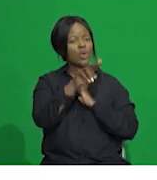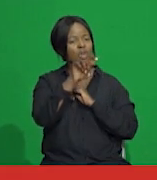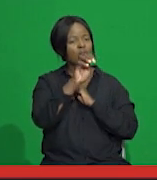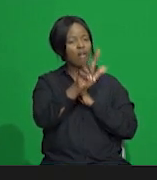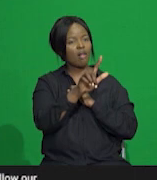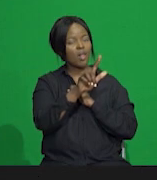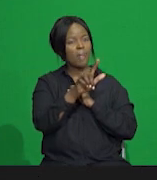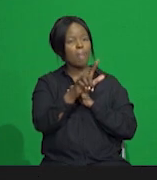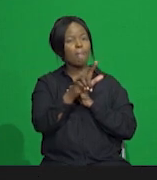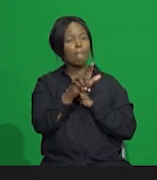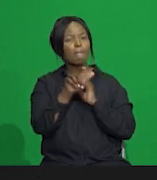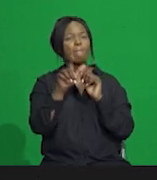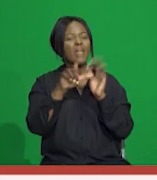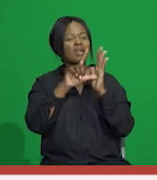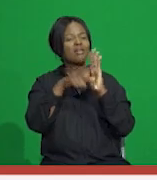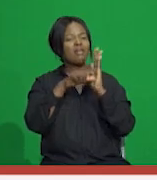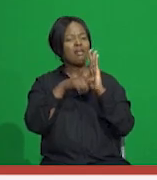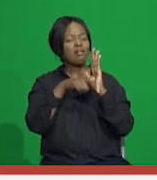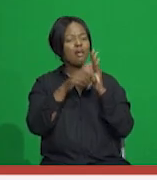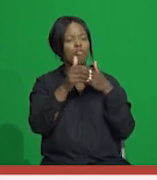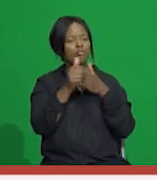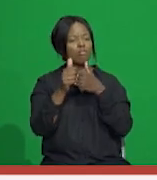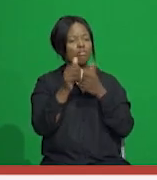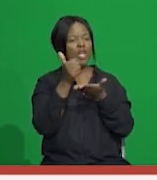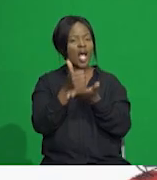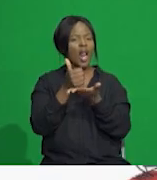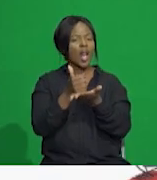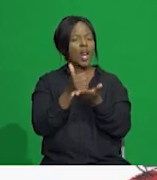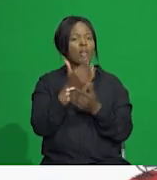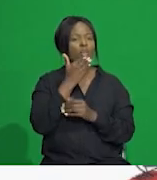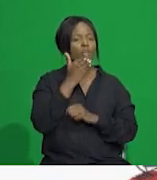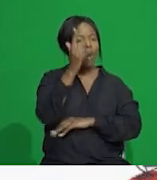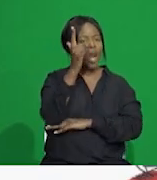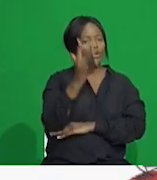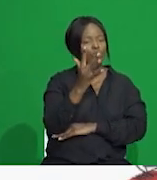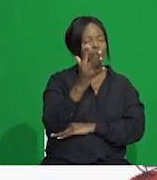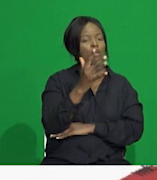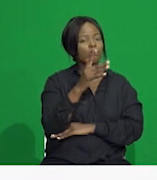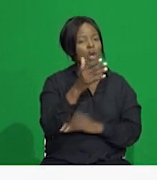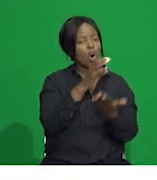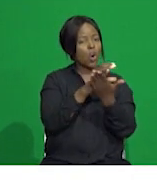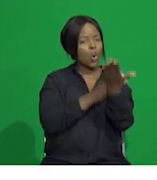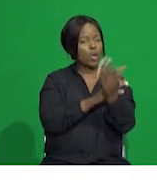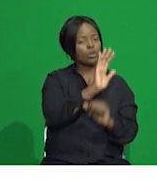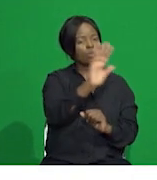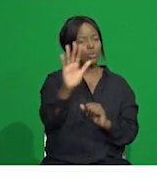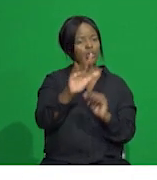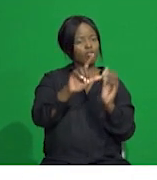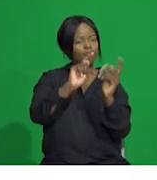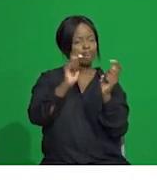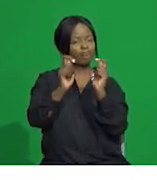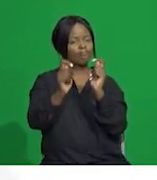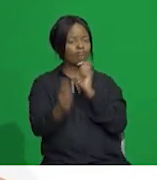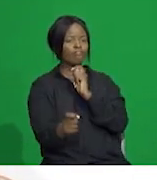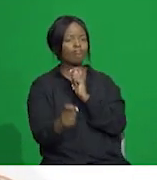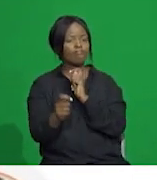Instructional Designers are available to guide and assist academics in redesigning their courses to reflect Instructional Design